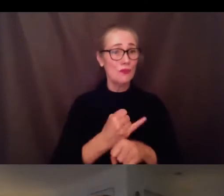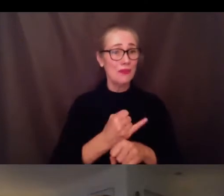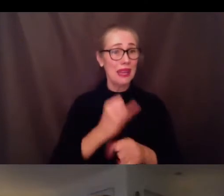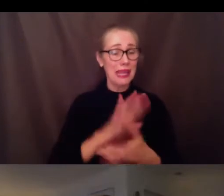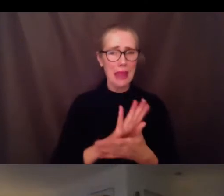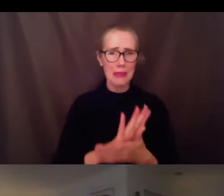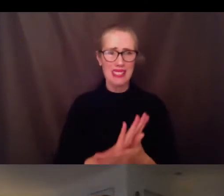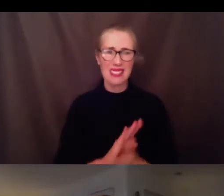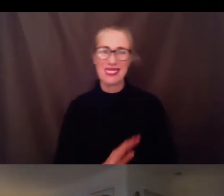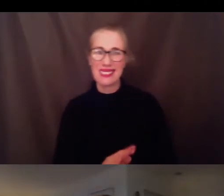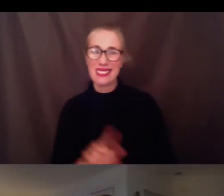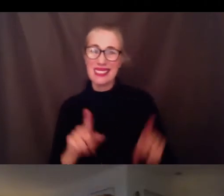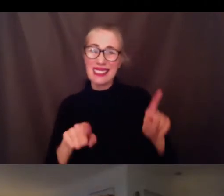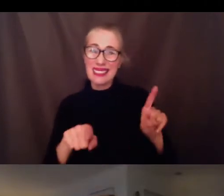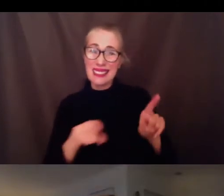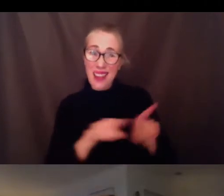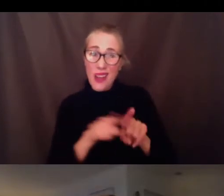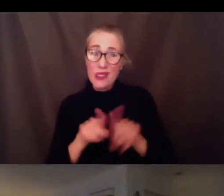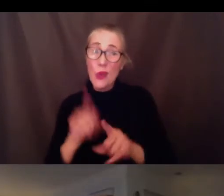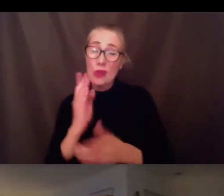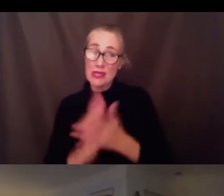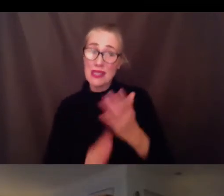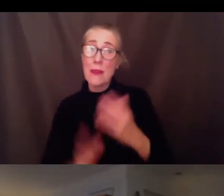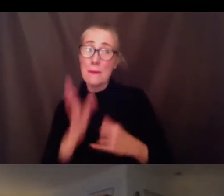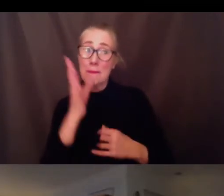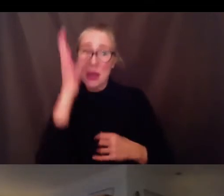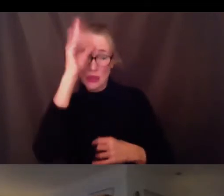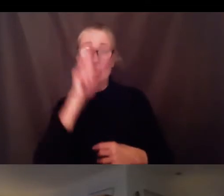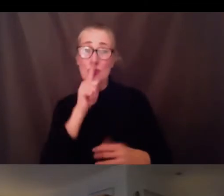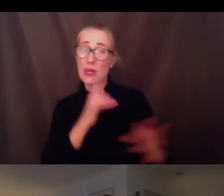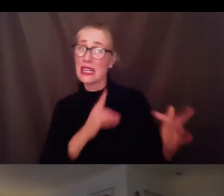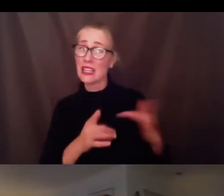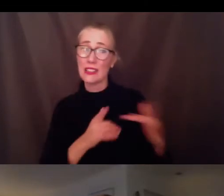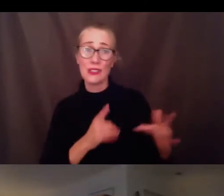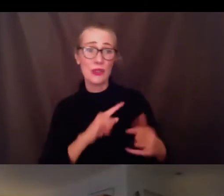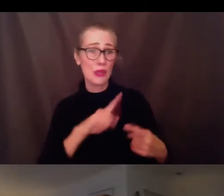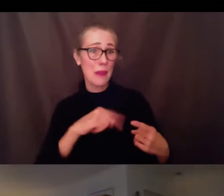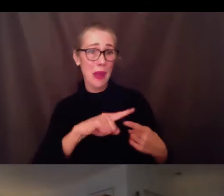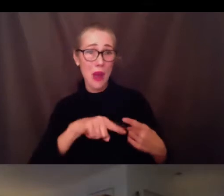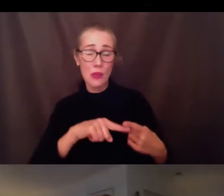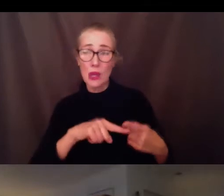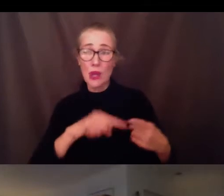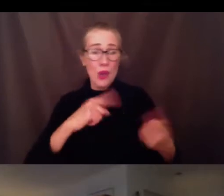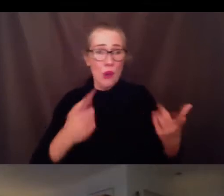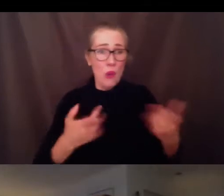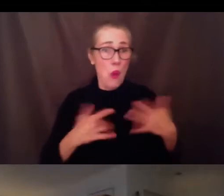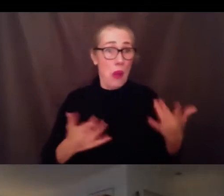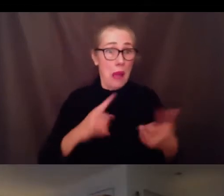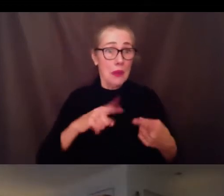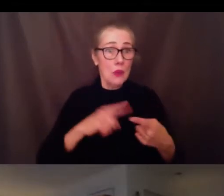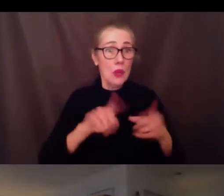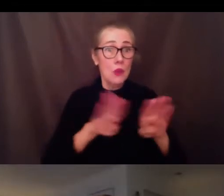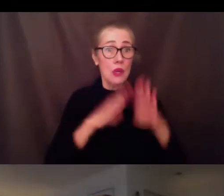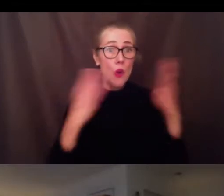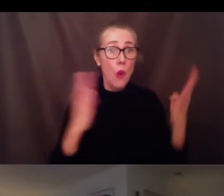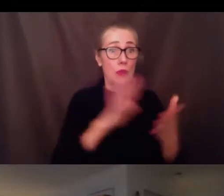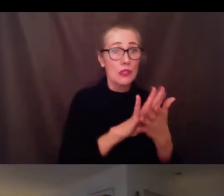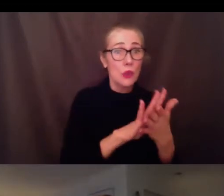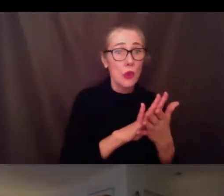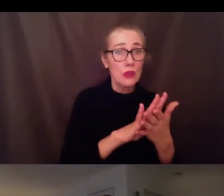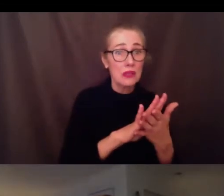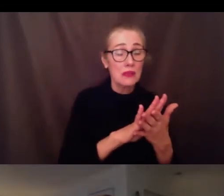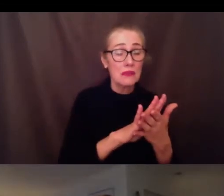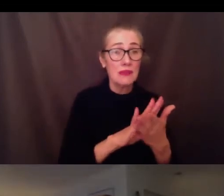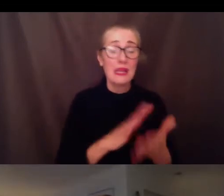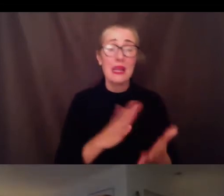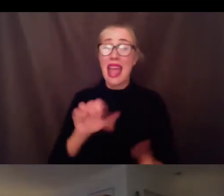parents who continue to be concerned about reopening schools and others who continue to support school reopening. Let me reassure